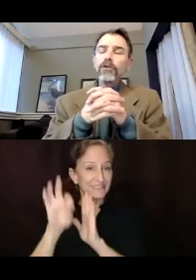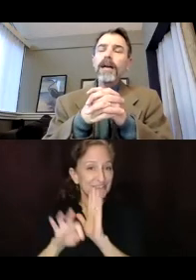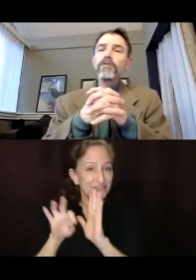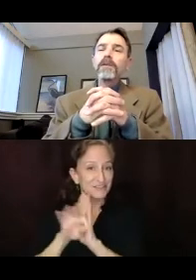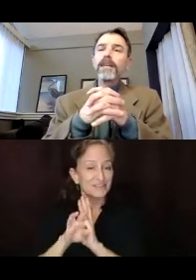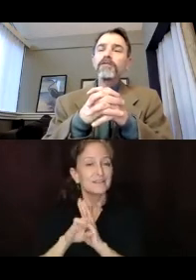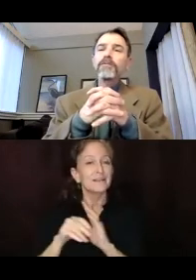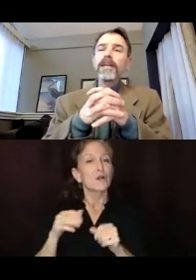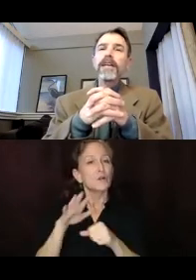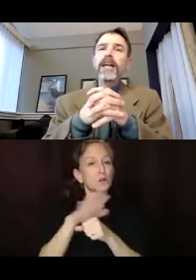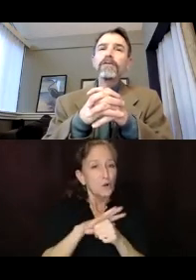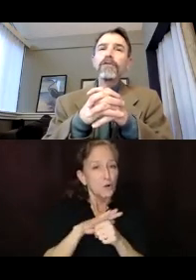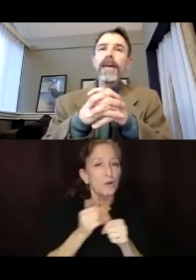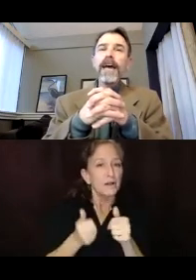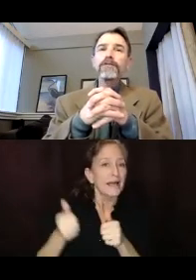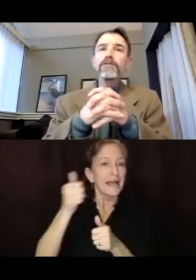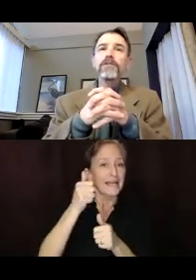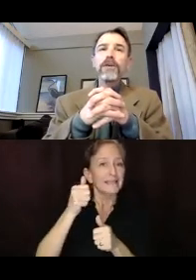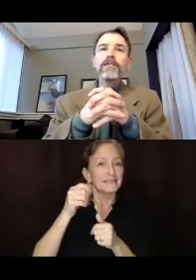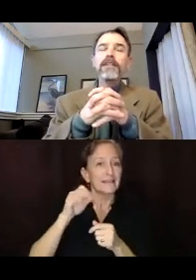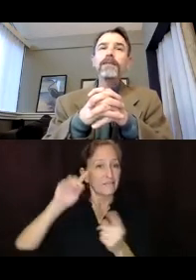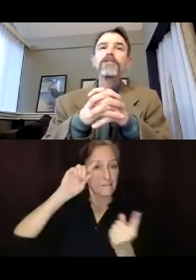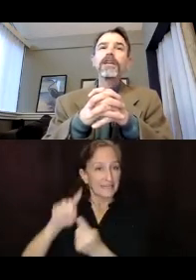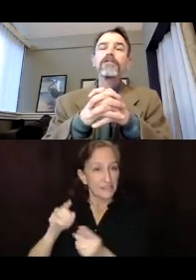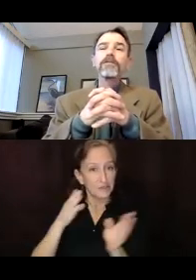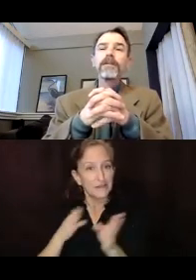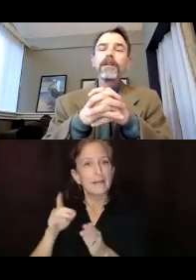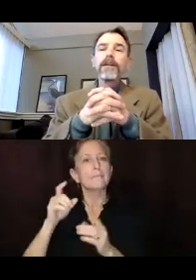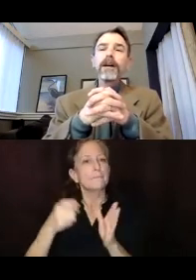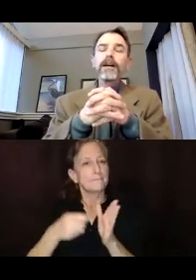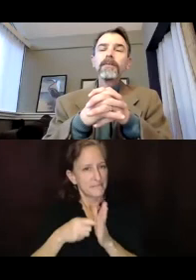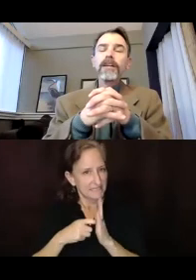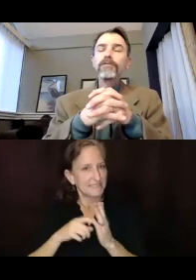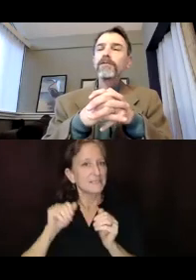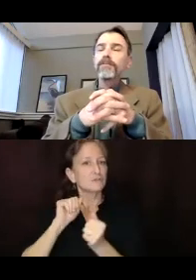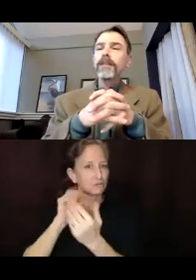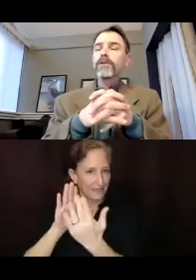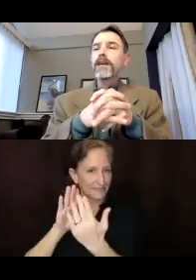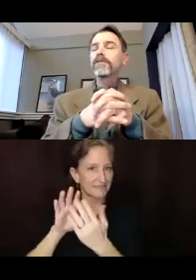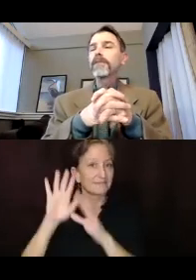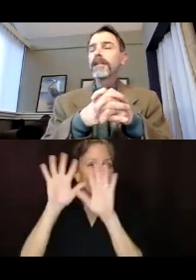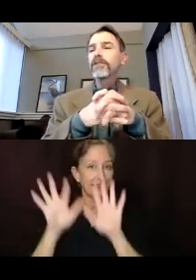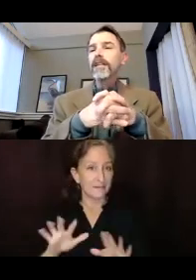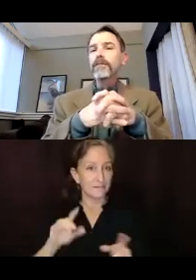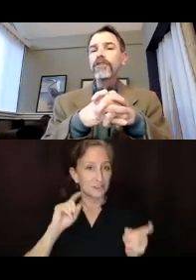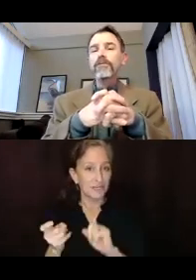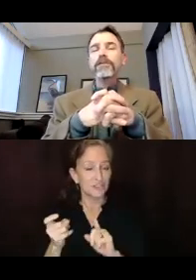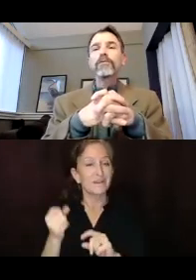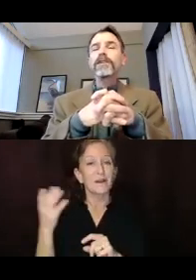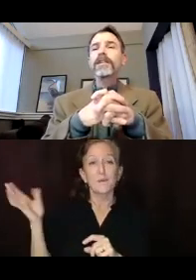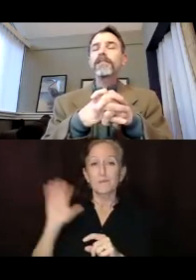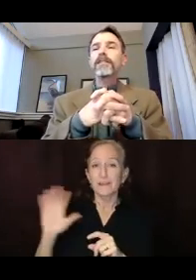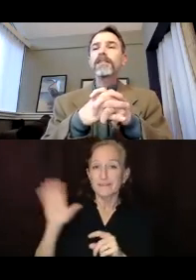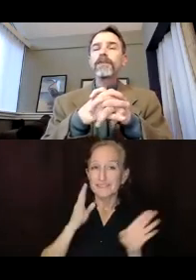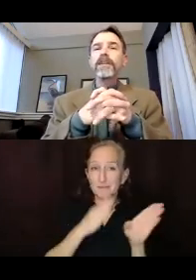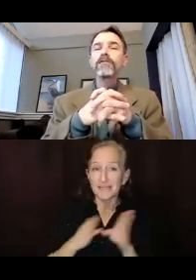local hazard mitigation plans in California have to address climate change. Um, in our previous plans, we may have mentioned climate change, but there